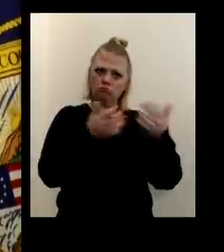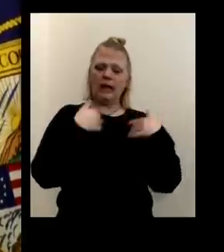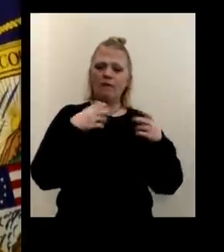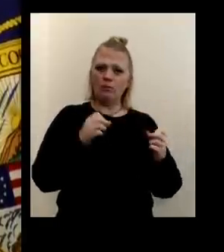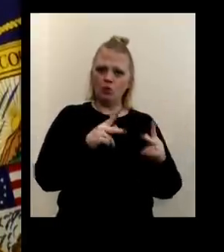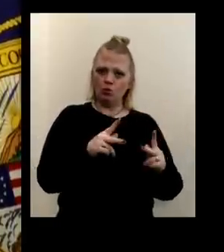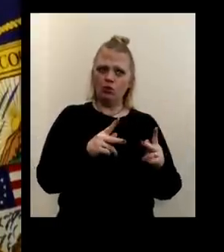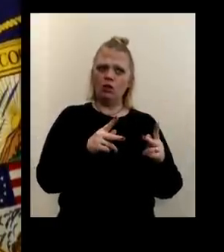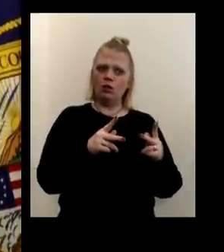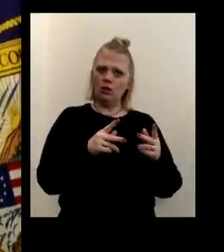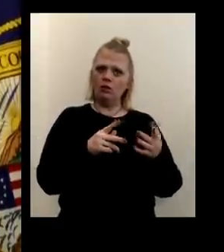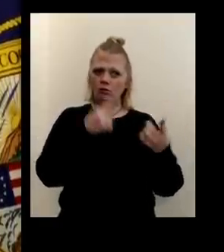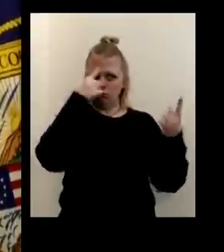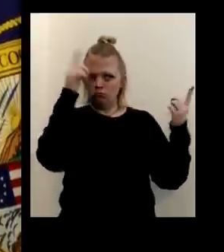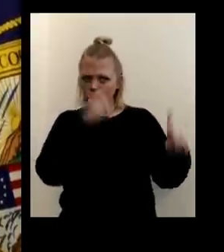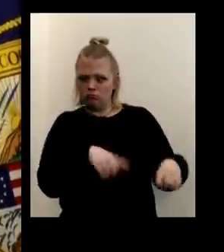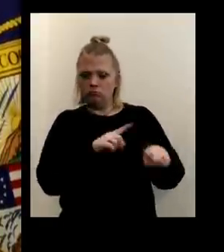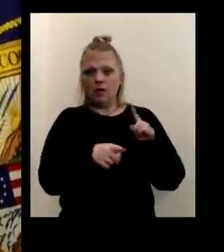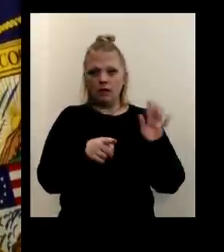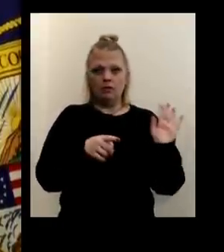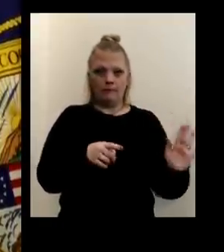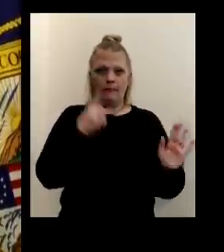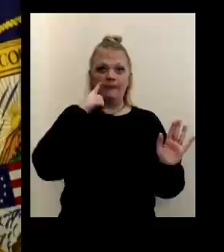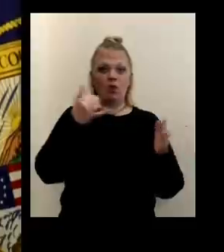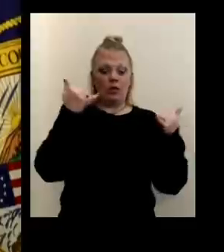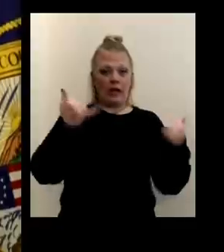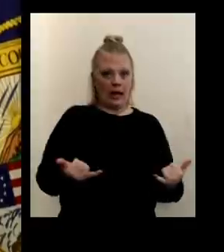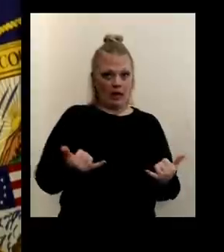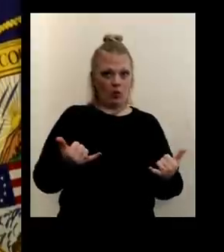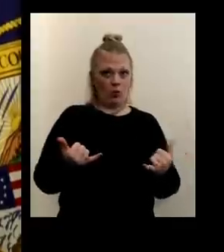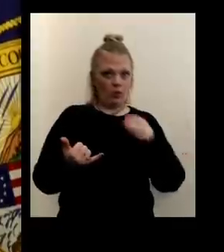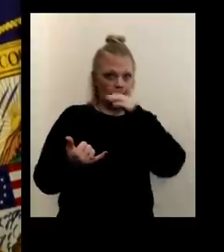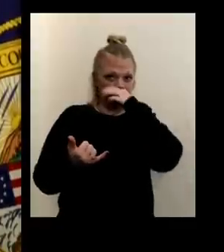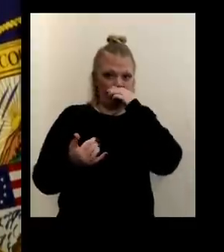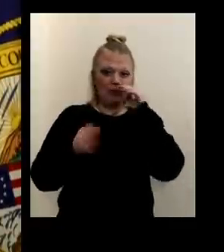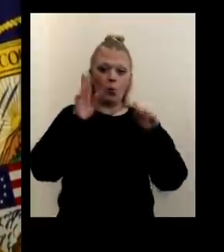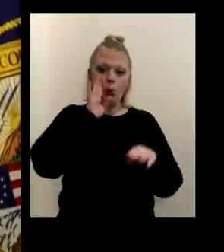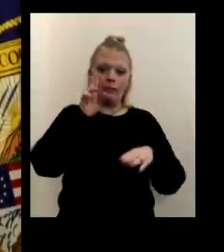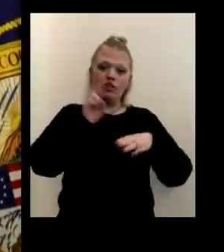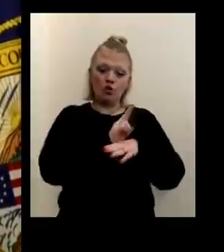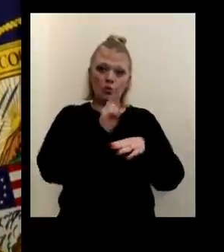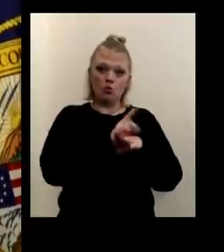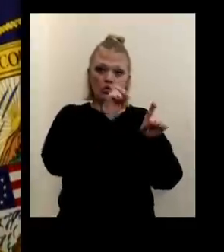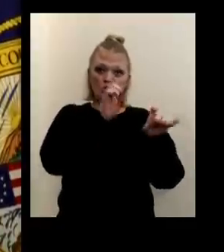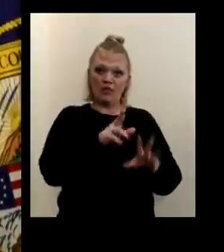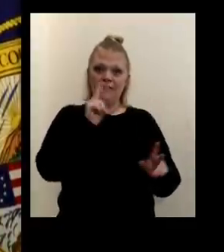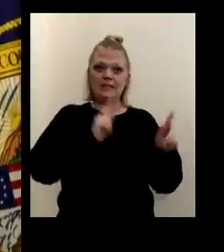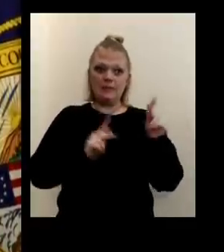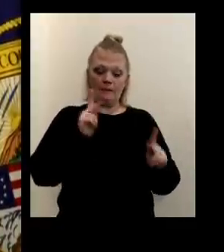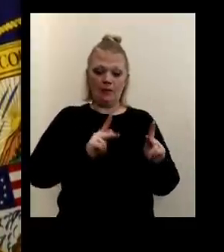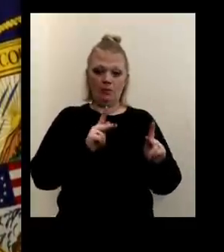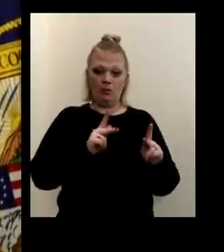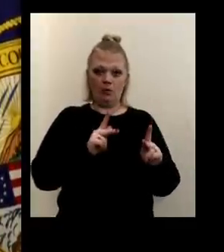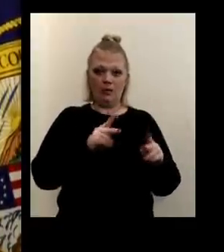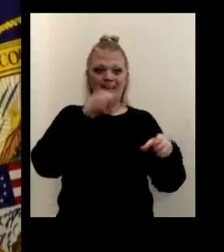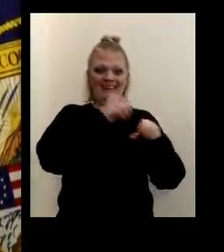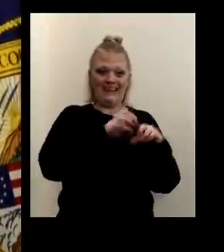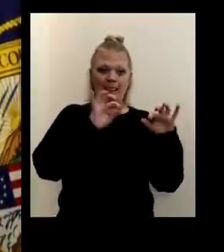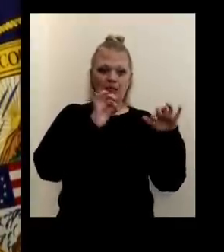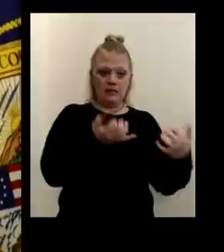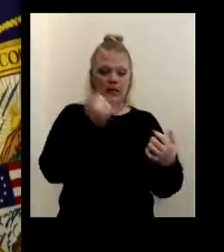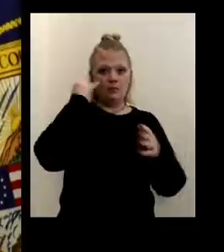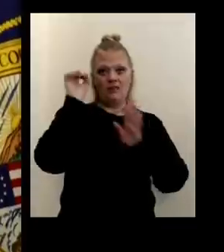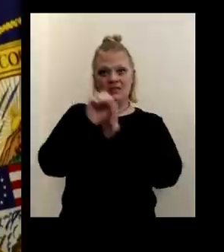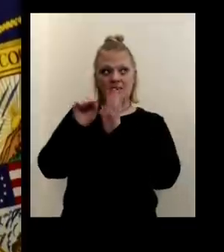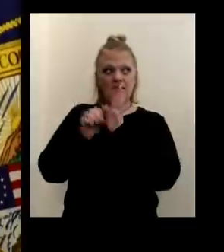opportunity to work with them, but we know for now, for the time being, it's going to be utilized to test individuals who are in the stadium. And if the state